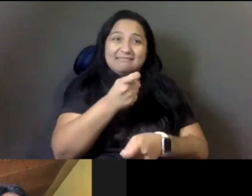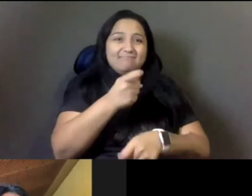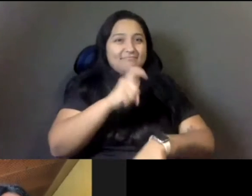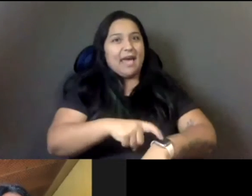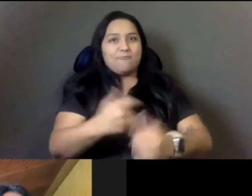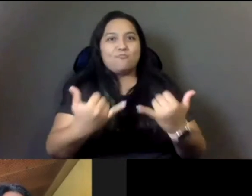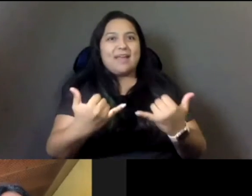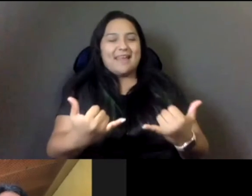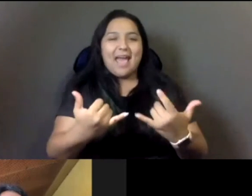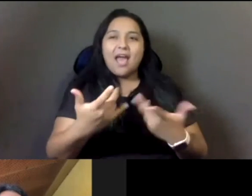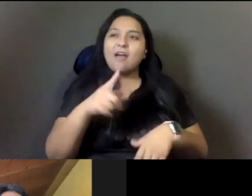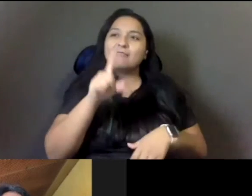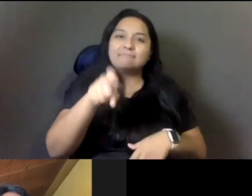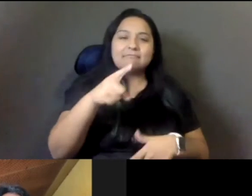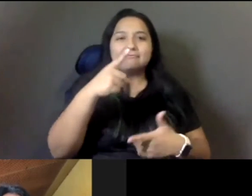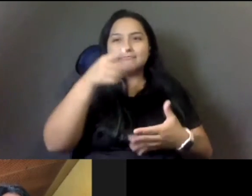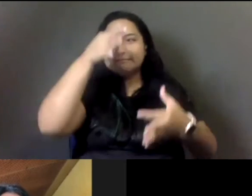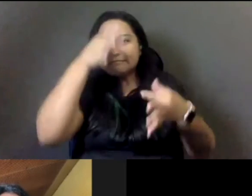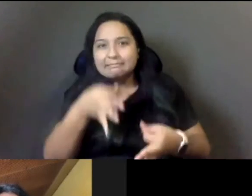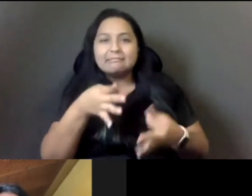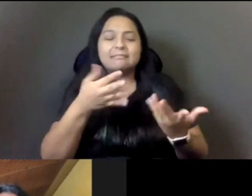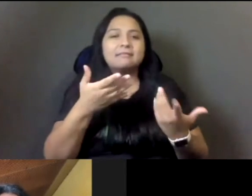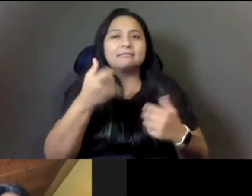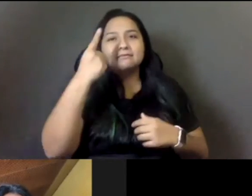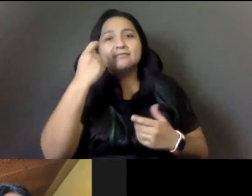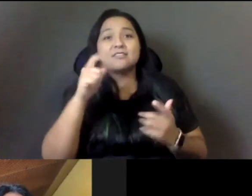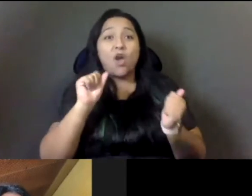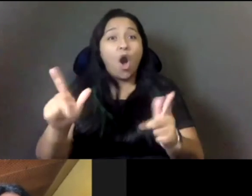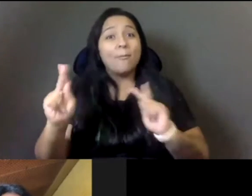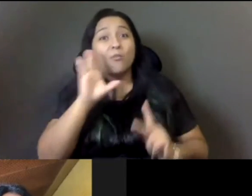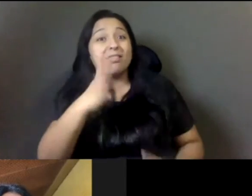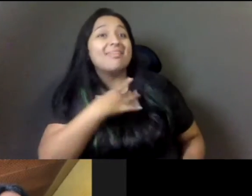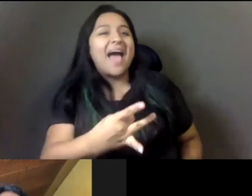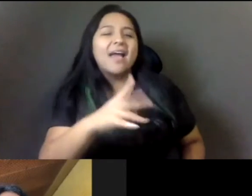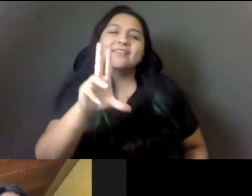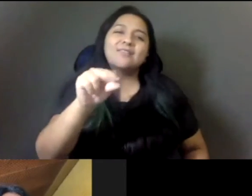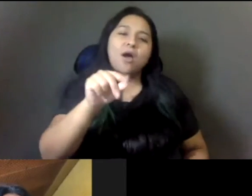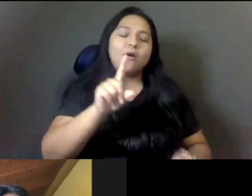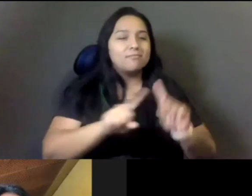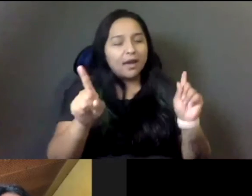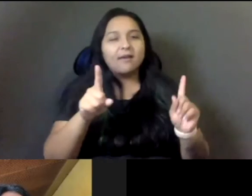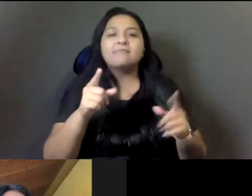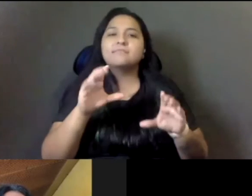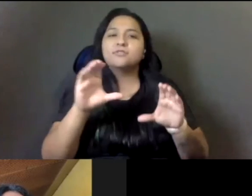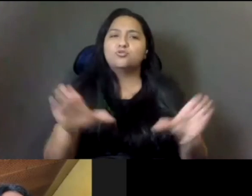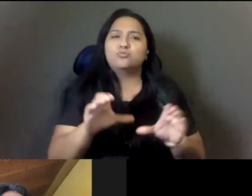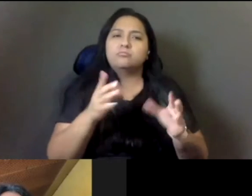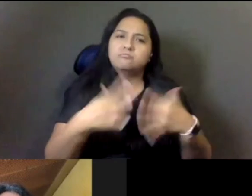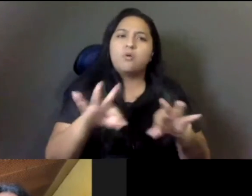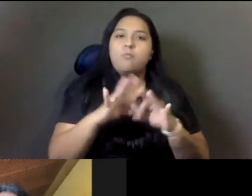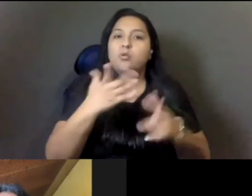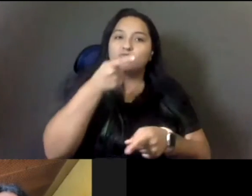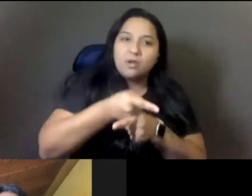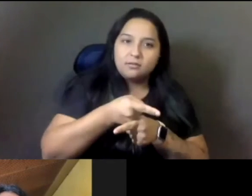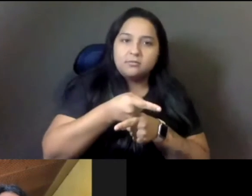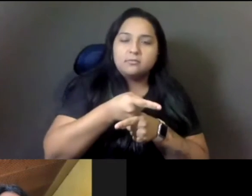and not everybody's going to like you. And we get that, but what we need to do is what's right. Not only short-term and long-term, and he's been doing that and he does it based